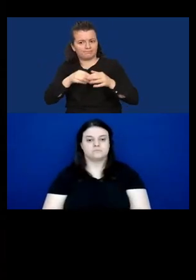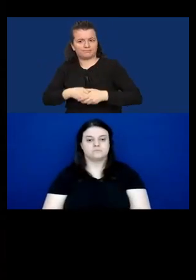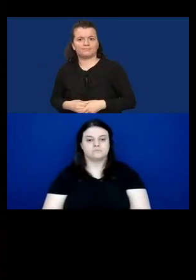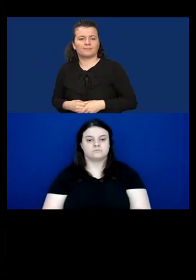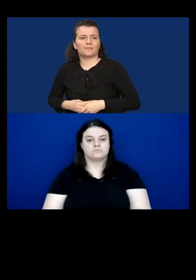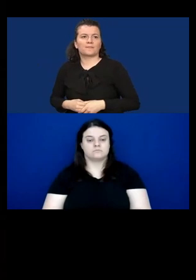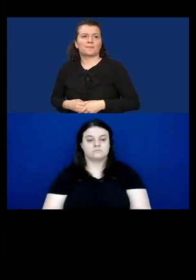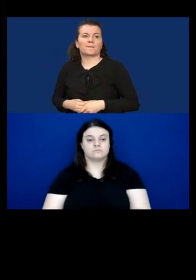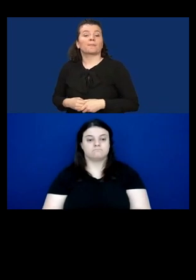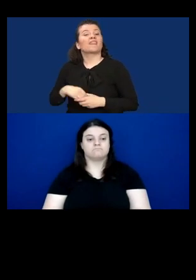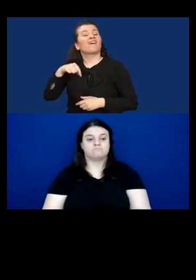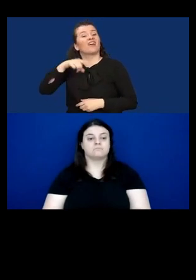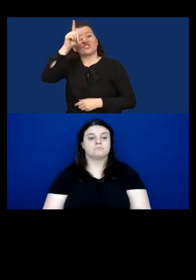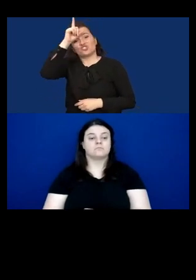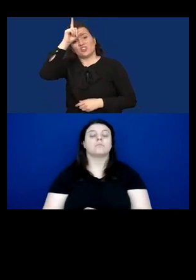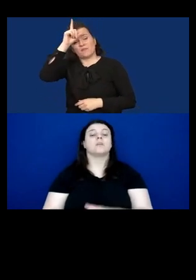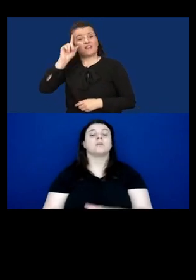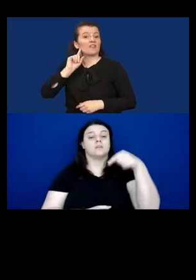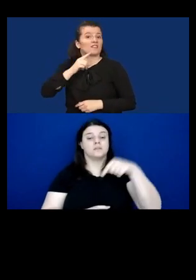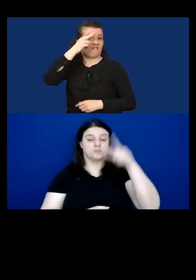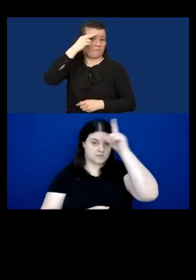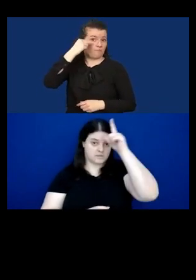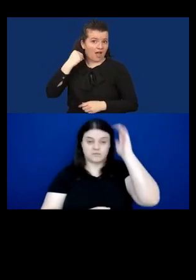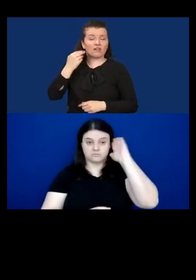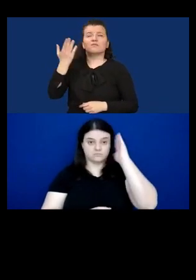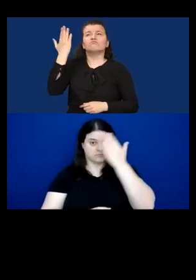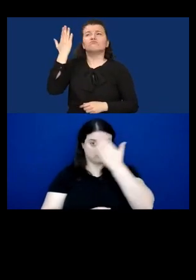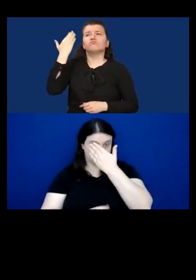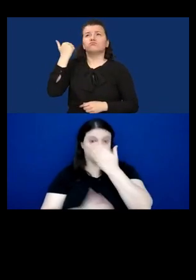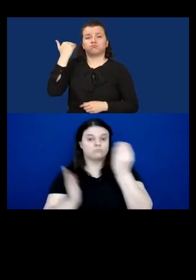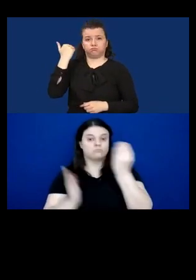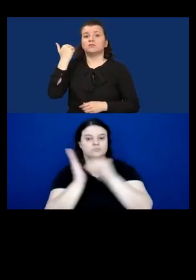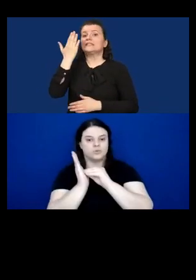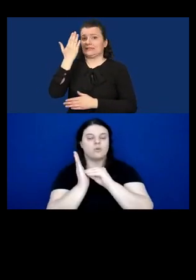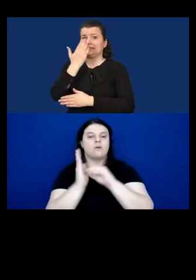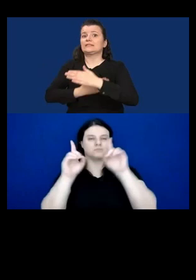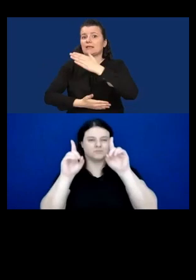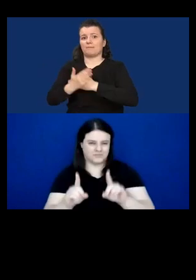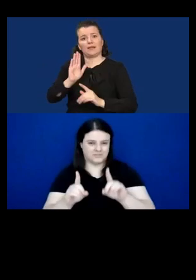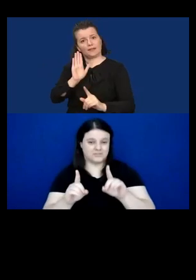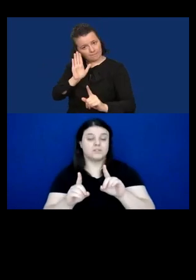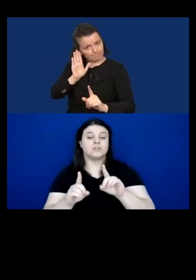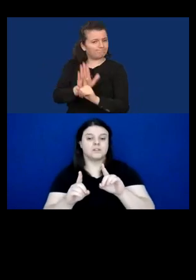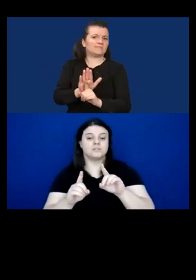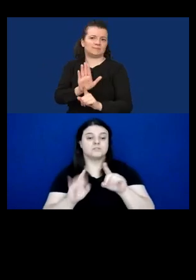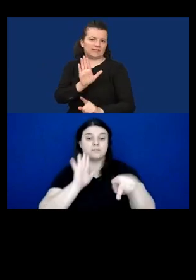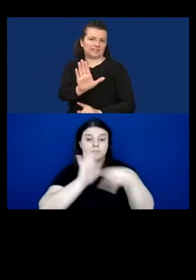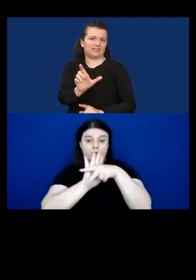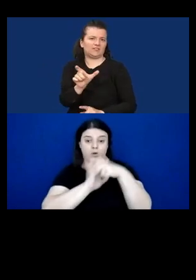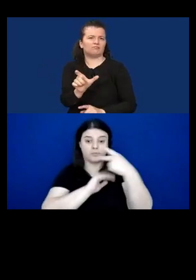In Germany, deafblindness was recognized as a disability of its own kind at the end of